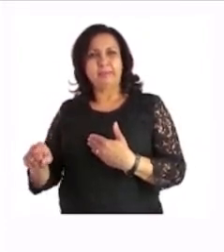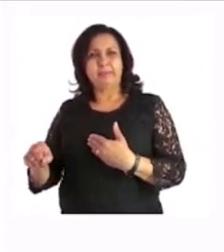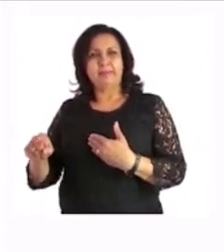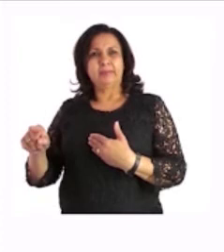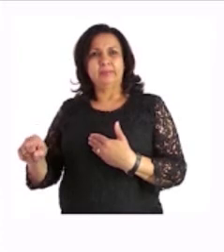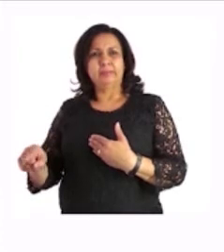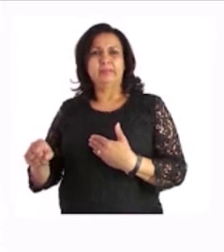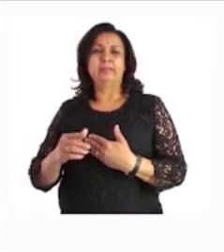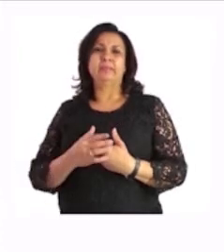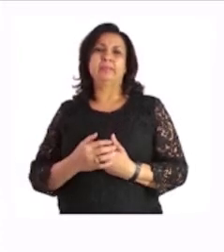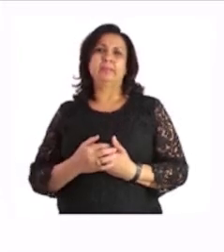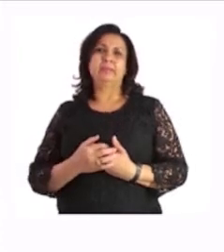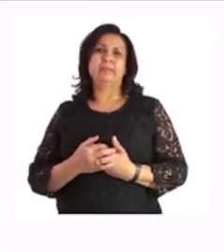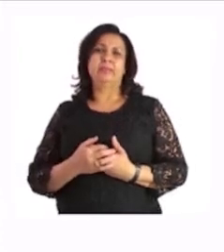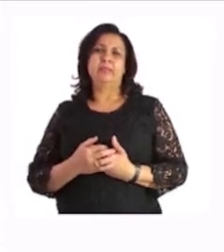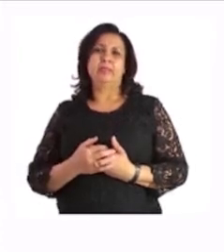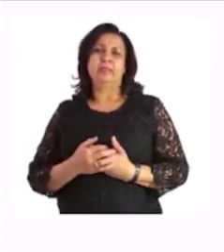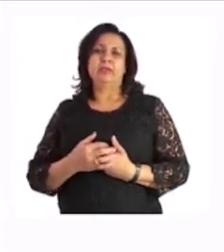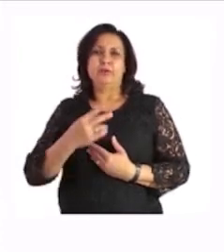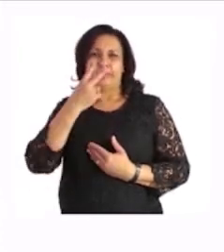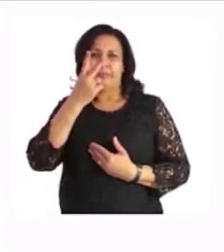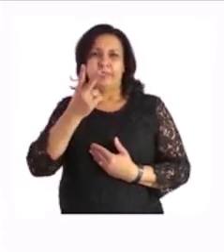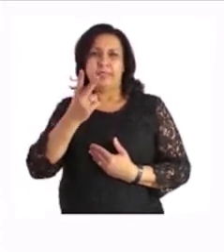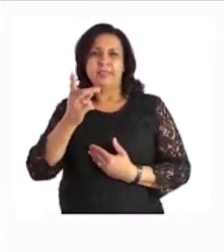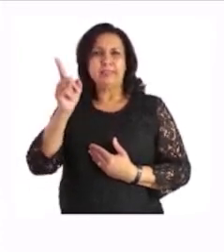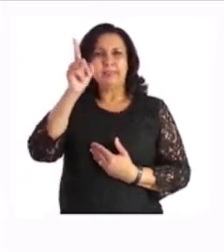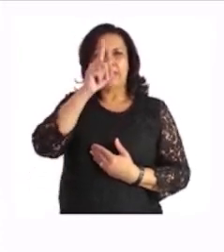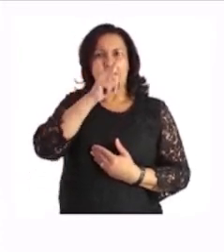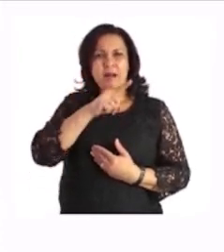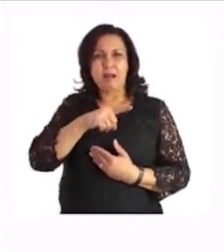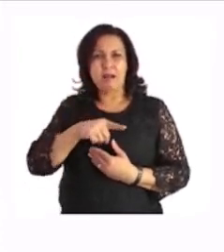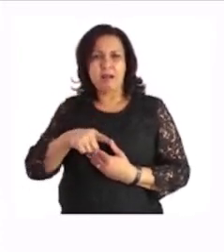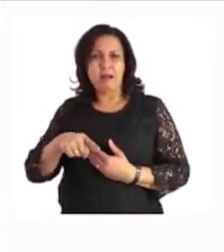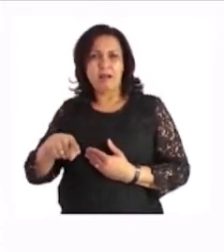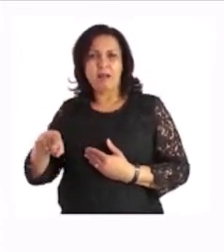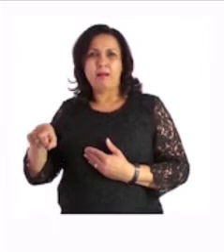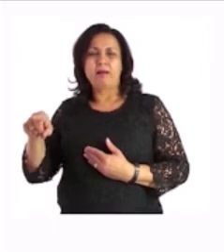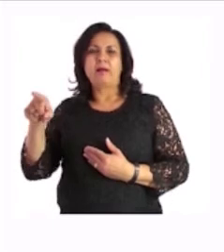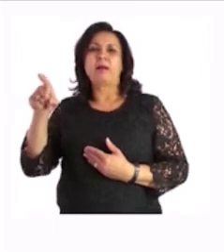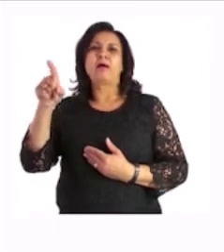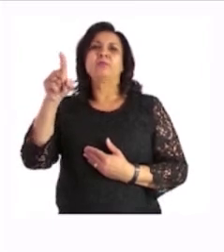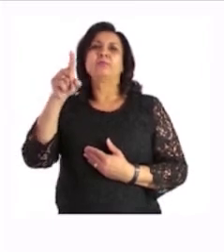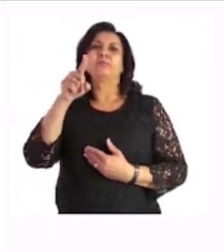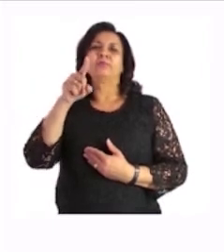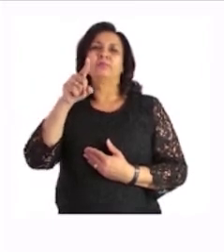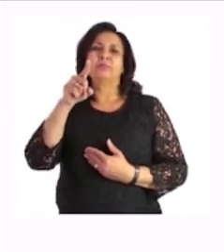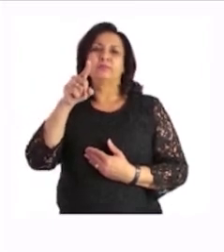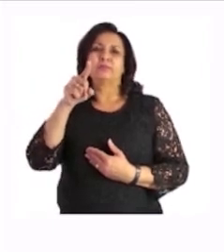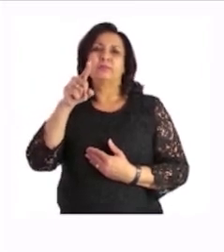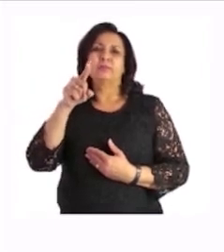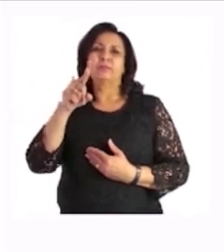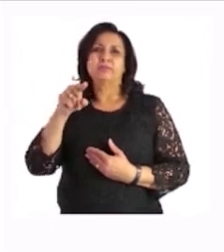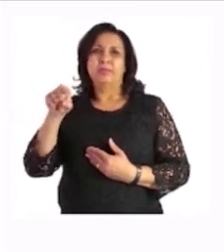And you can see there's a circle, a big circle which is round. And next